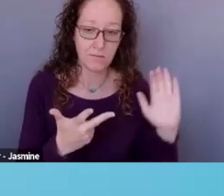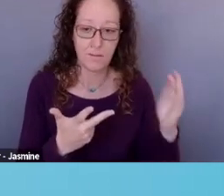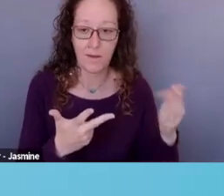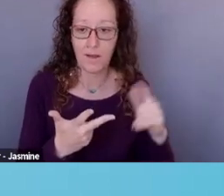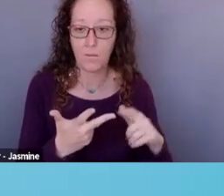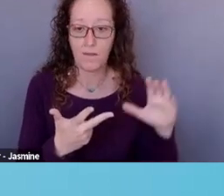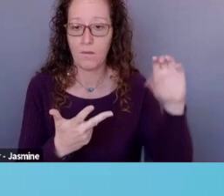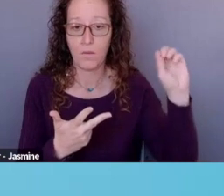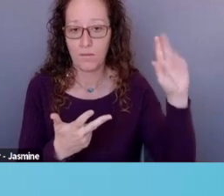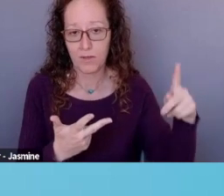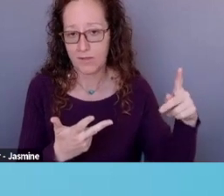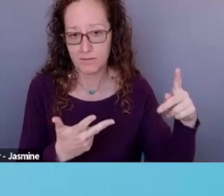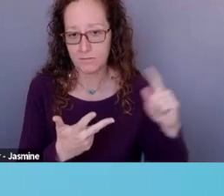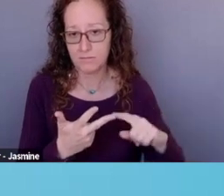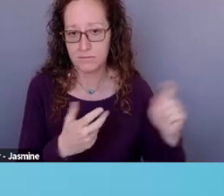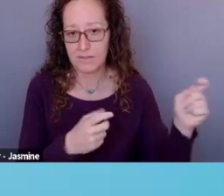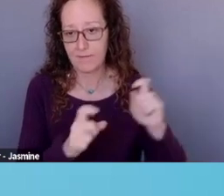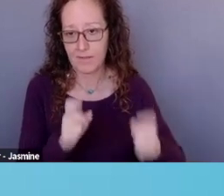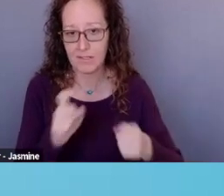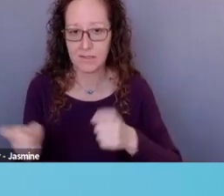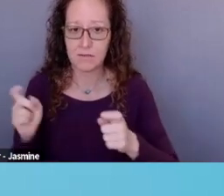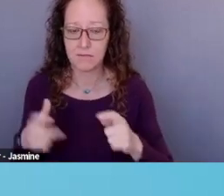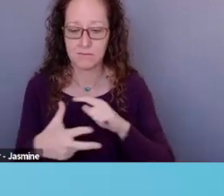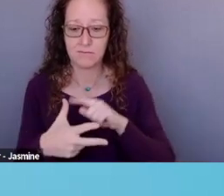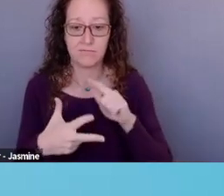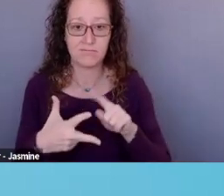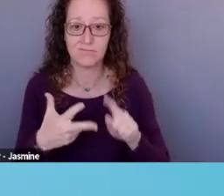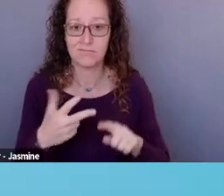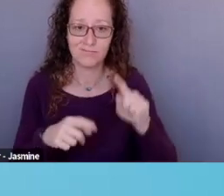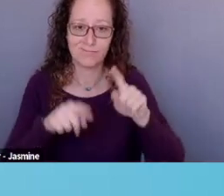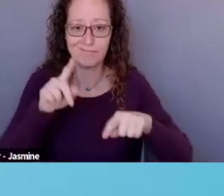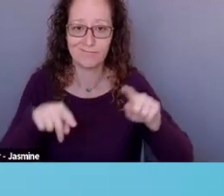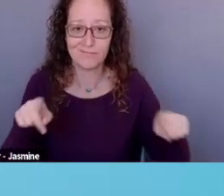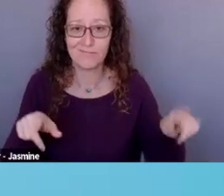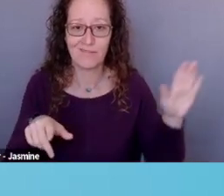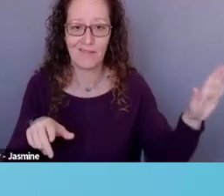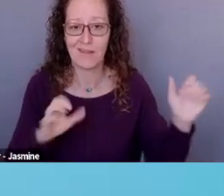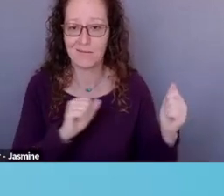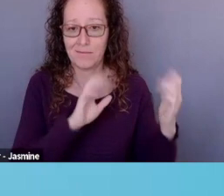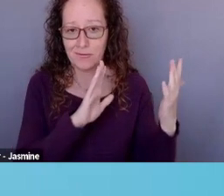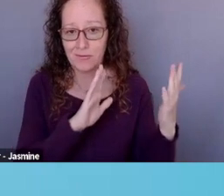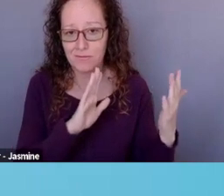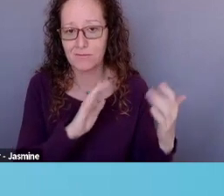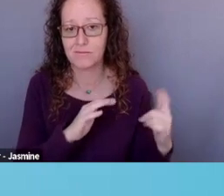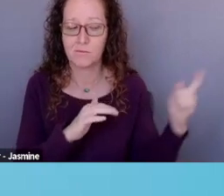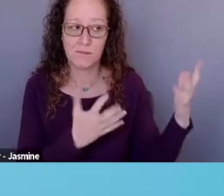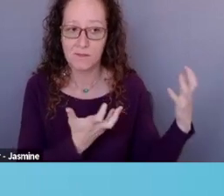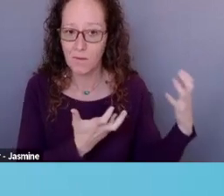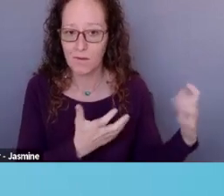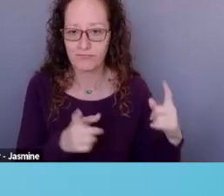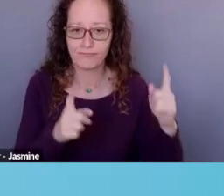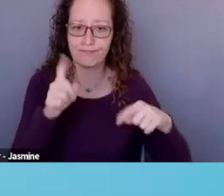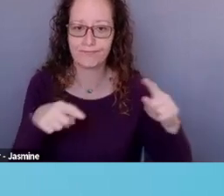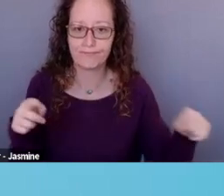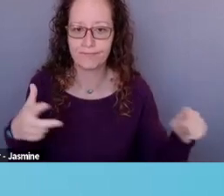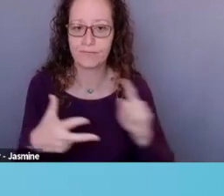Each is different in how they approach grants and what they want to see. So the